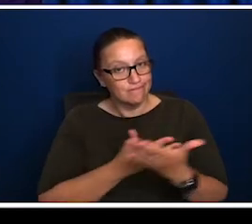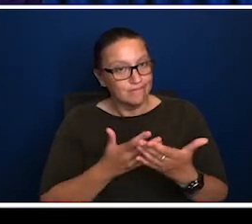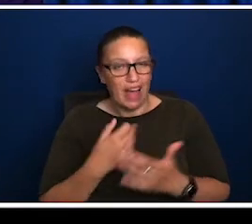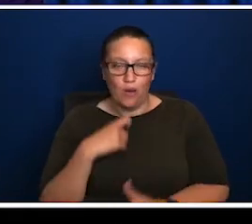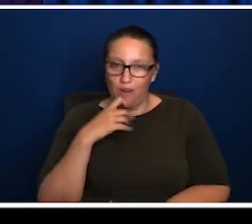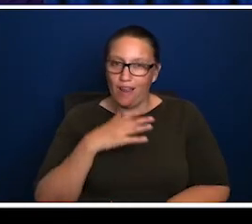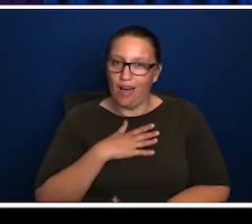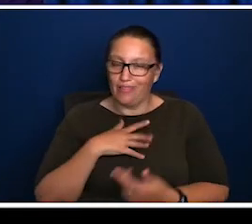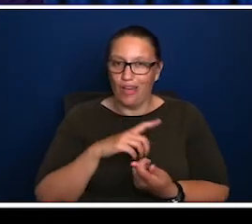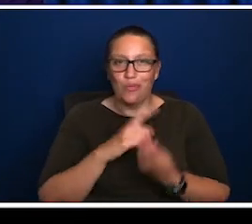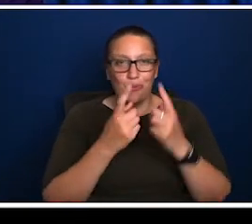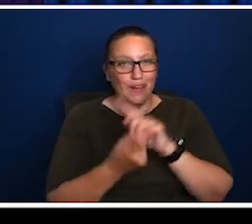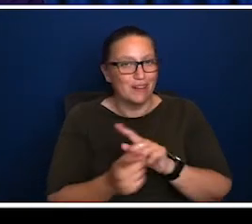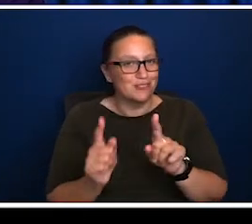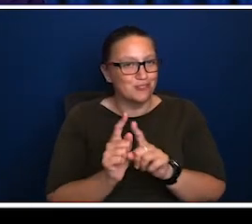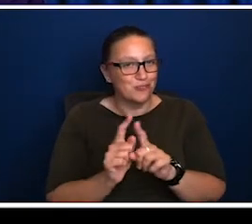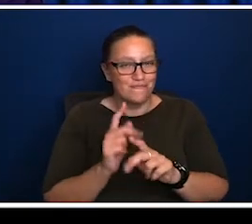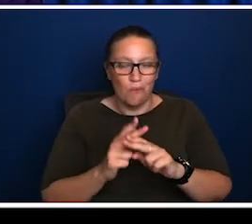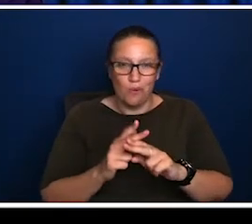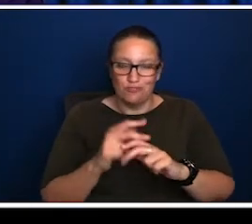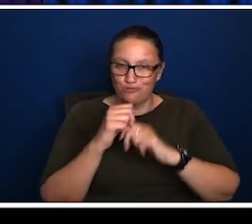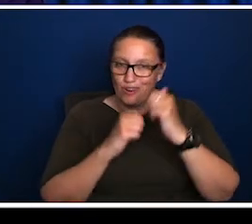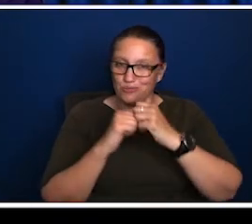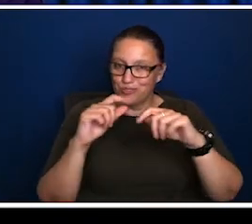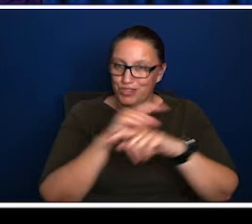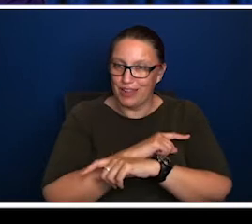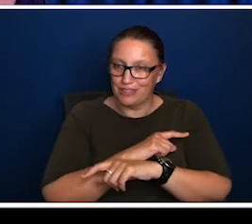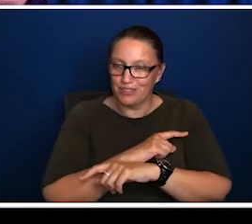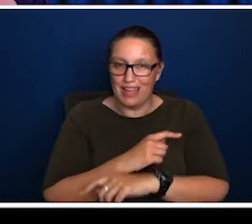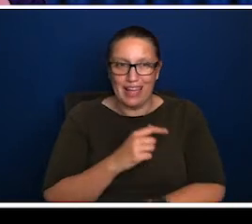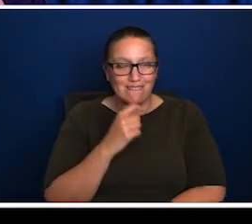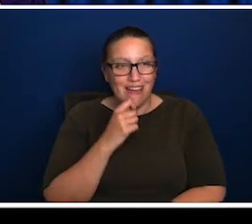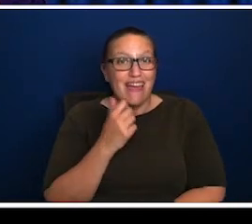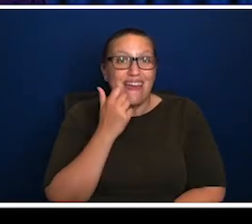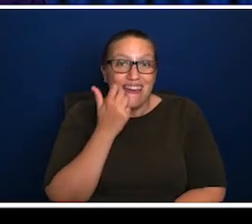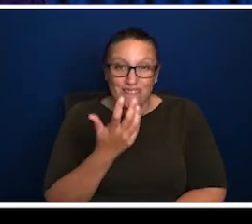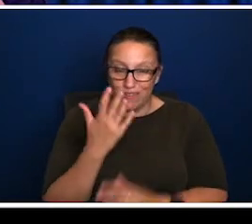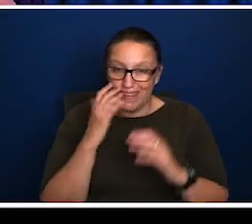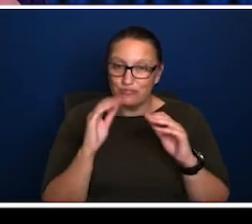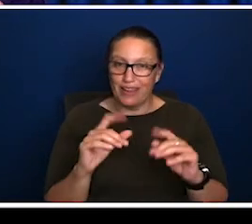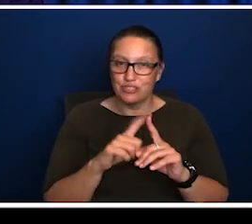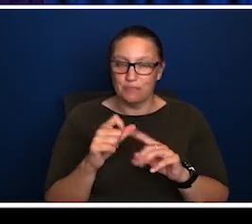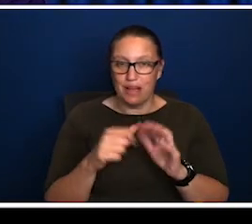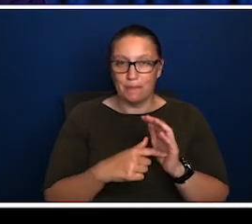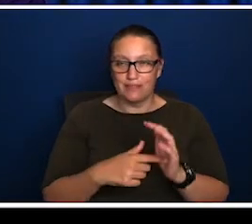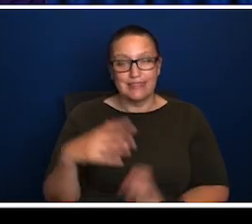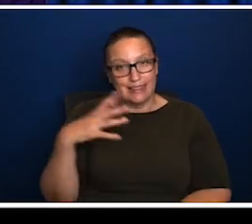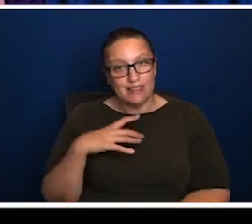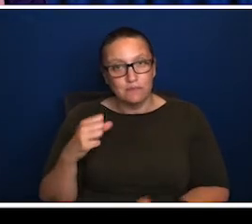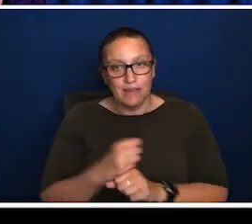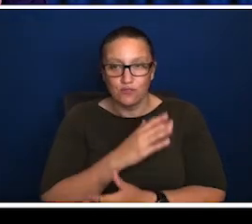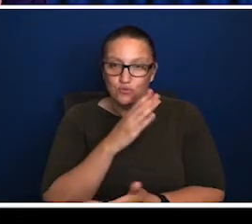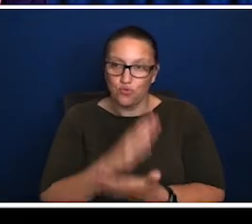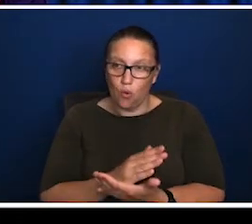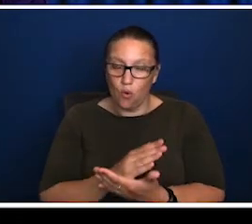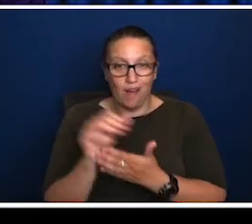space in a way, you know, pitching to a school and the school doing it. I'd be looking at the other way for the structural reform is